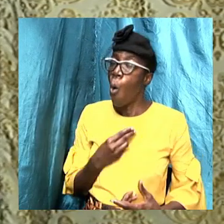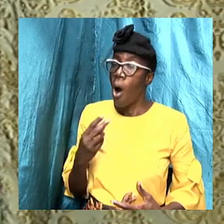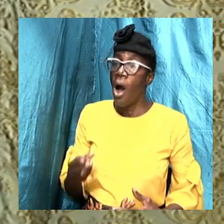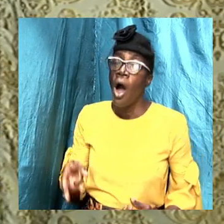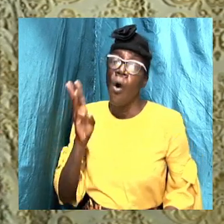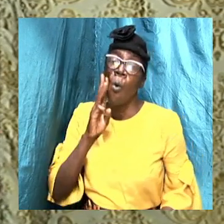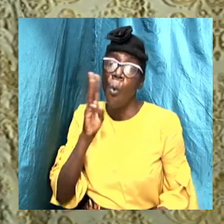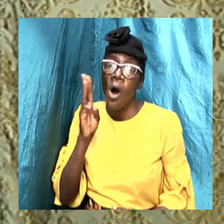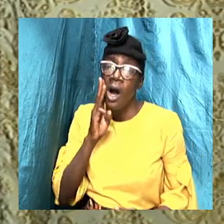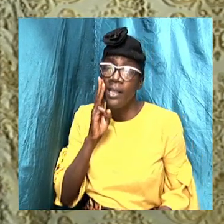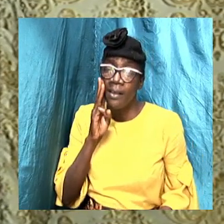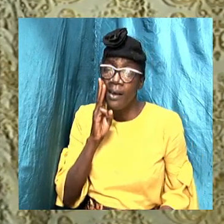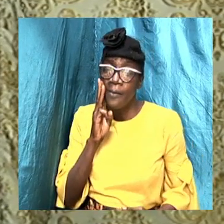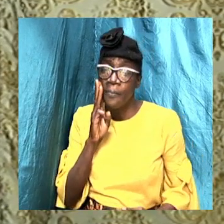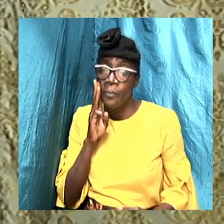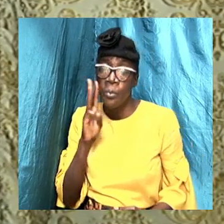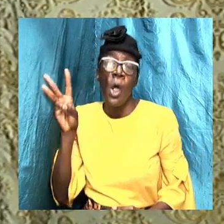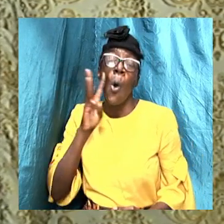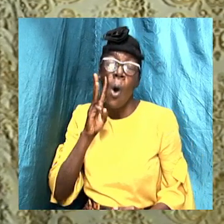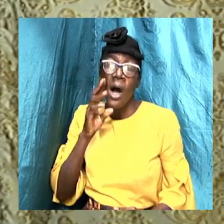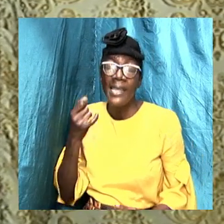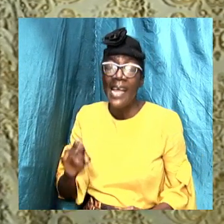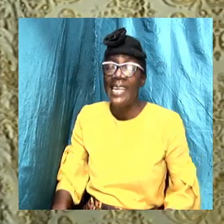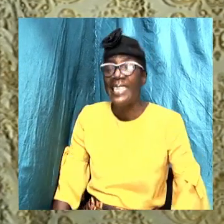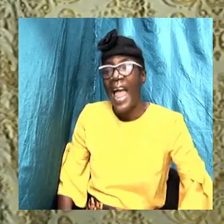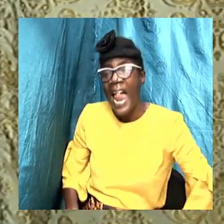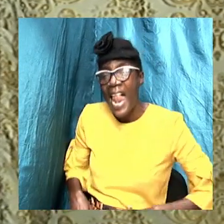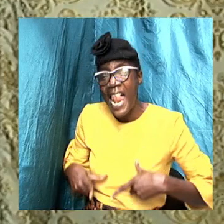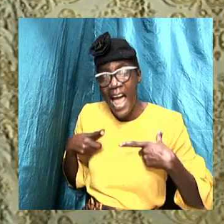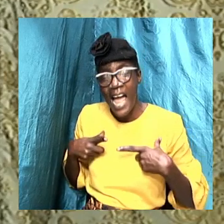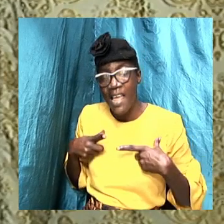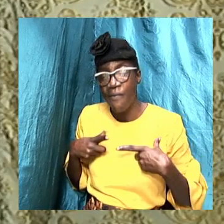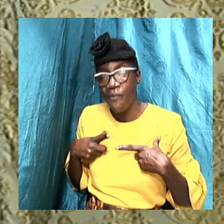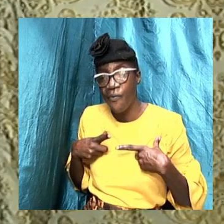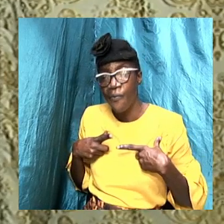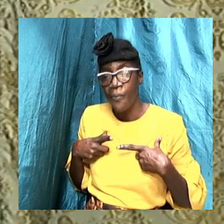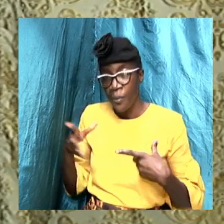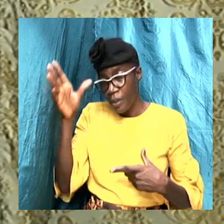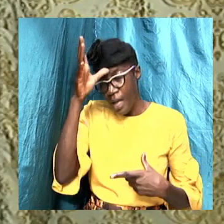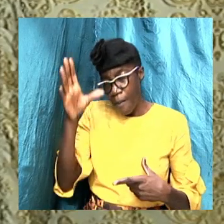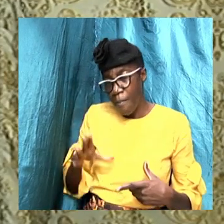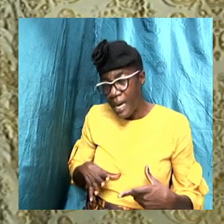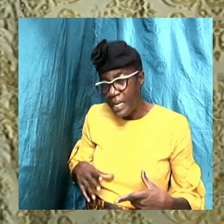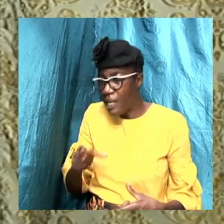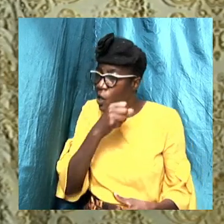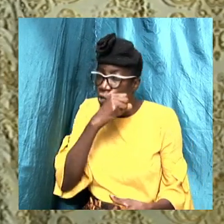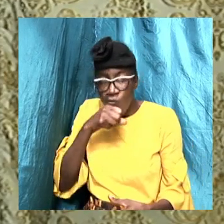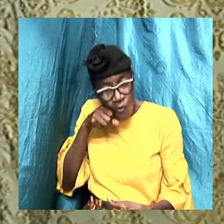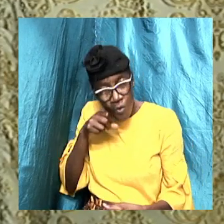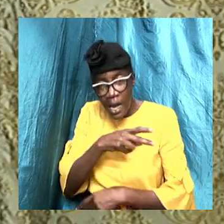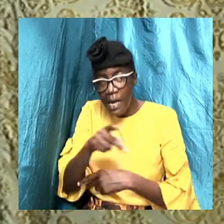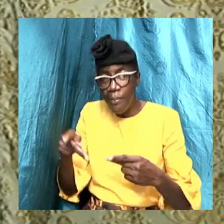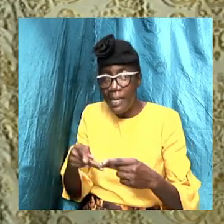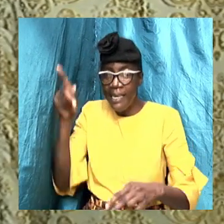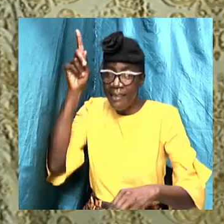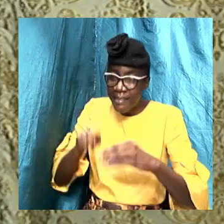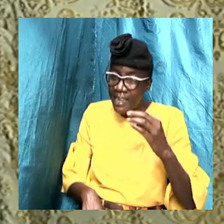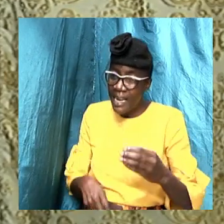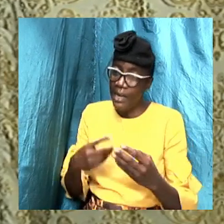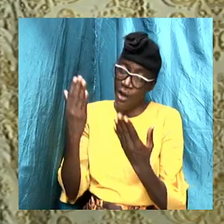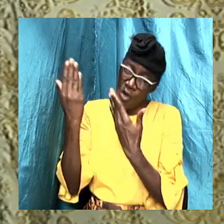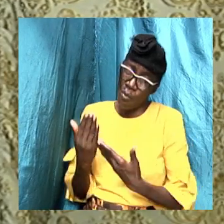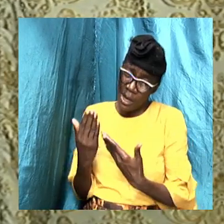tagline. You know, water is life. A man in the desert cannot wait for even the